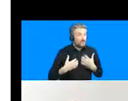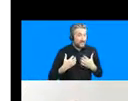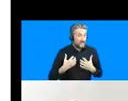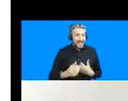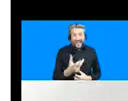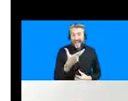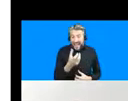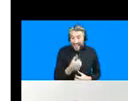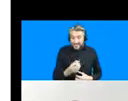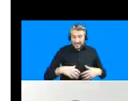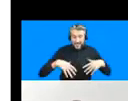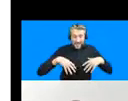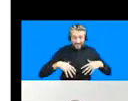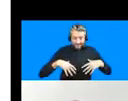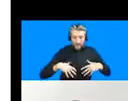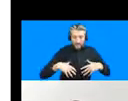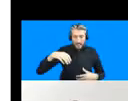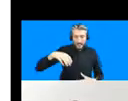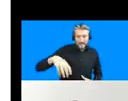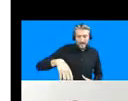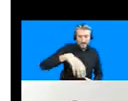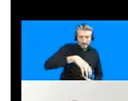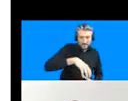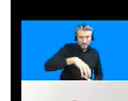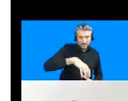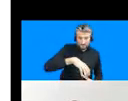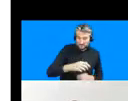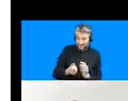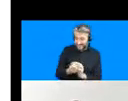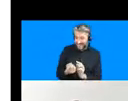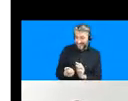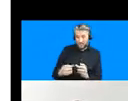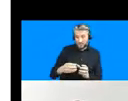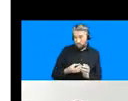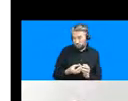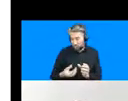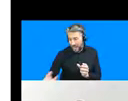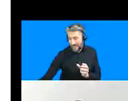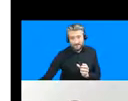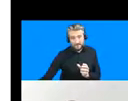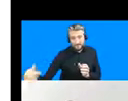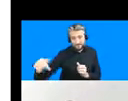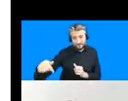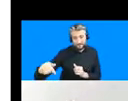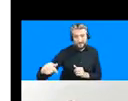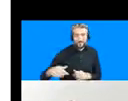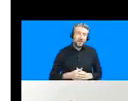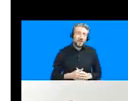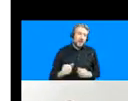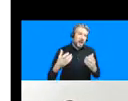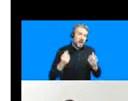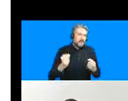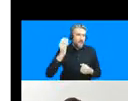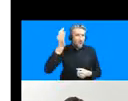that uh that exist along these made these major draining channels and the committee that is in charge of the transformation